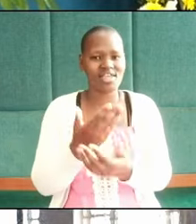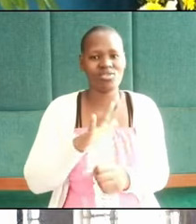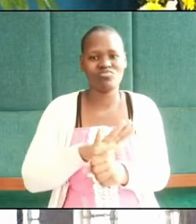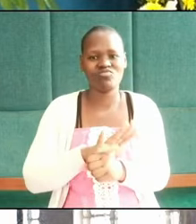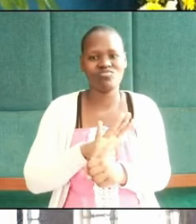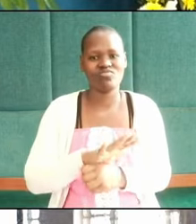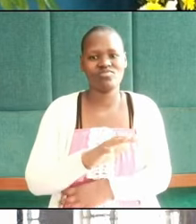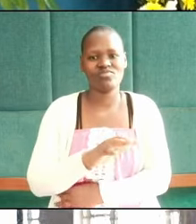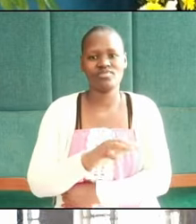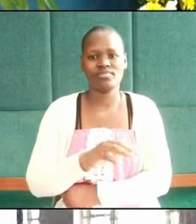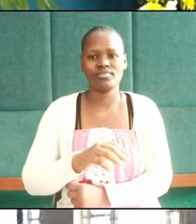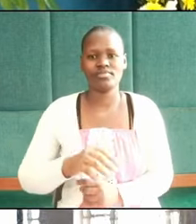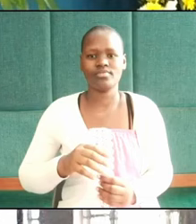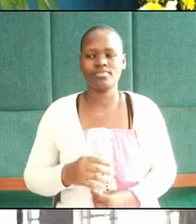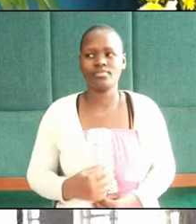much.